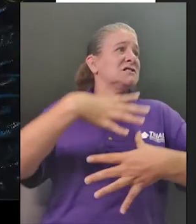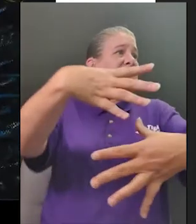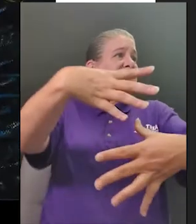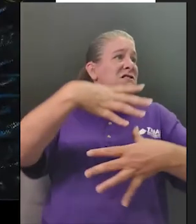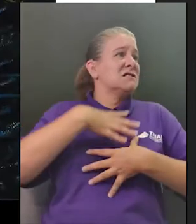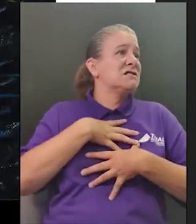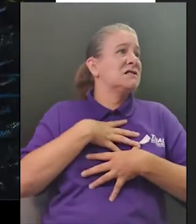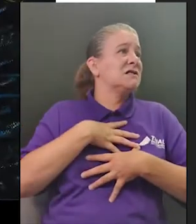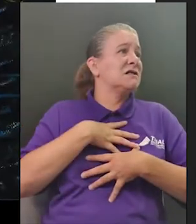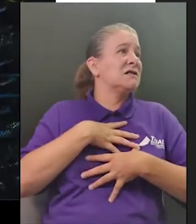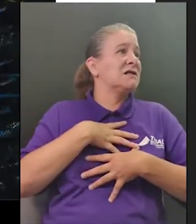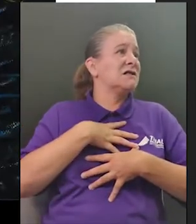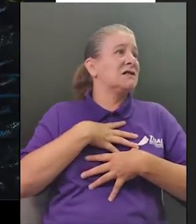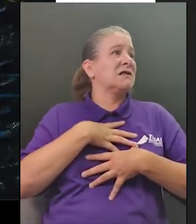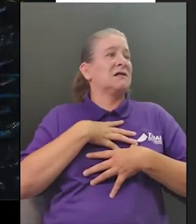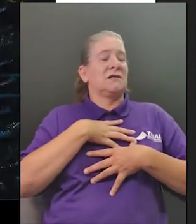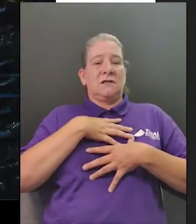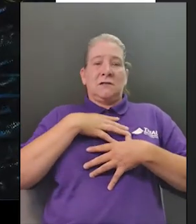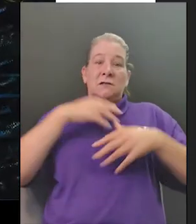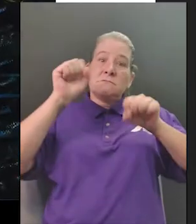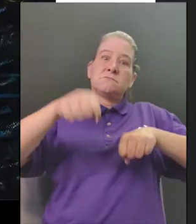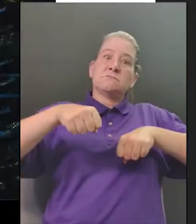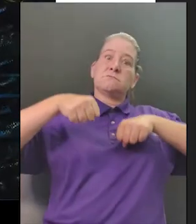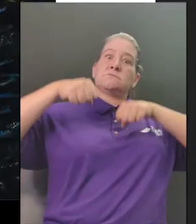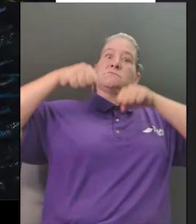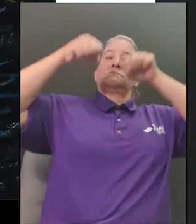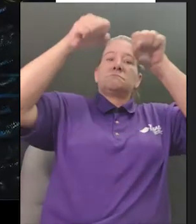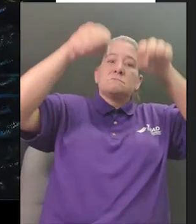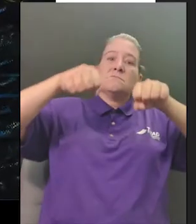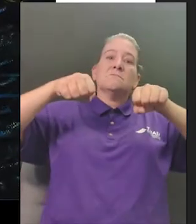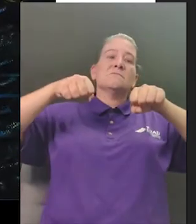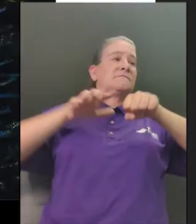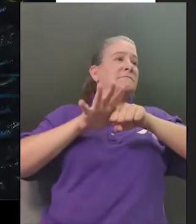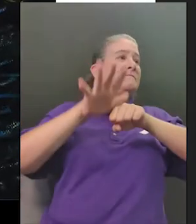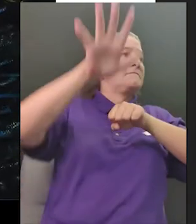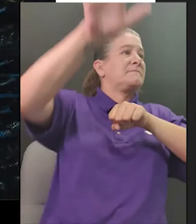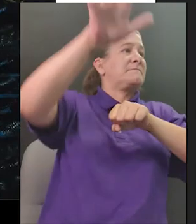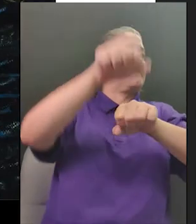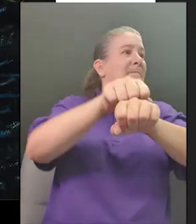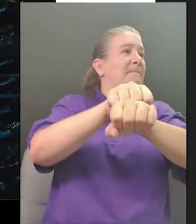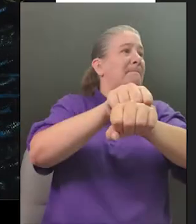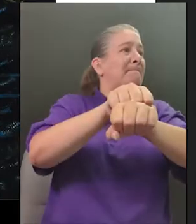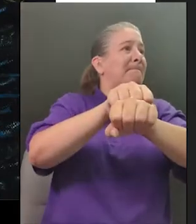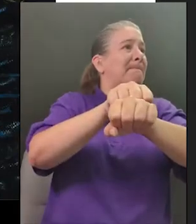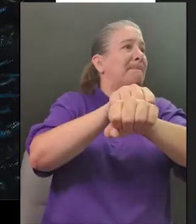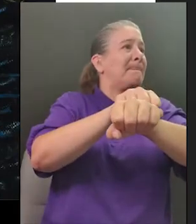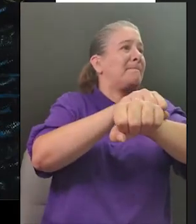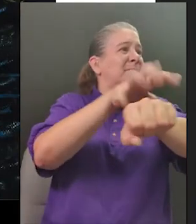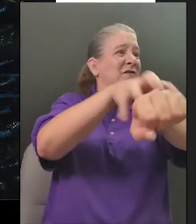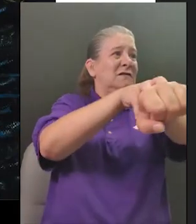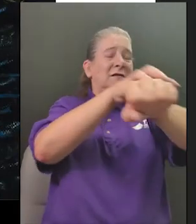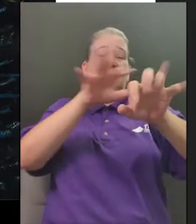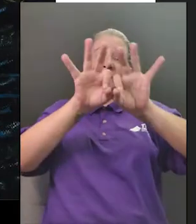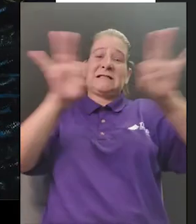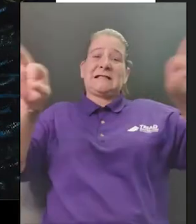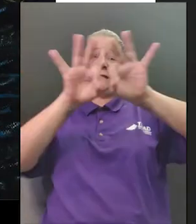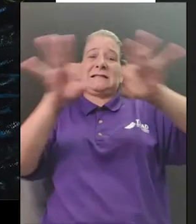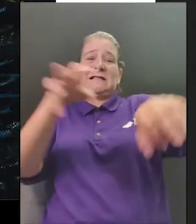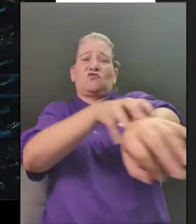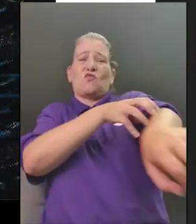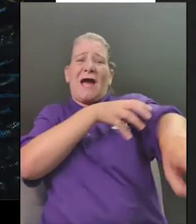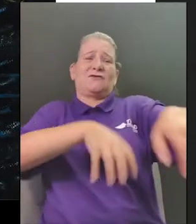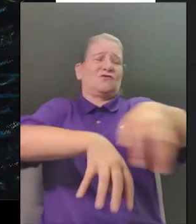twigs split and snapped scratching sibyl's arm one star stumbled on a rock sibyl